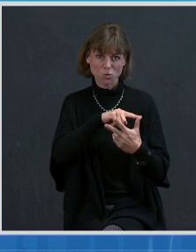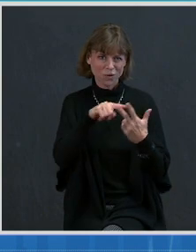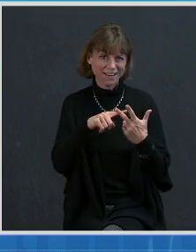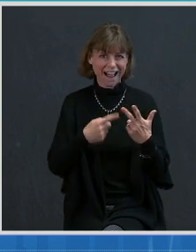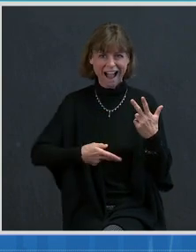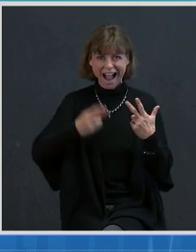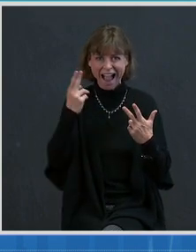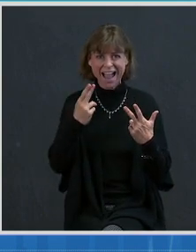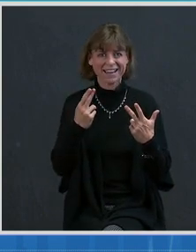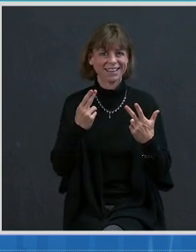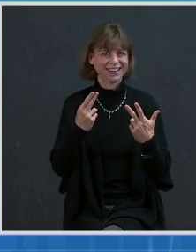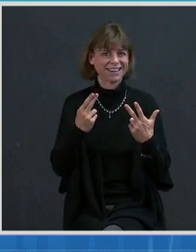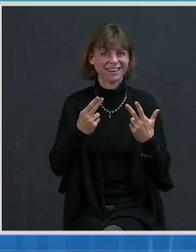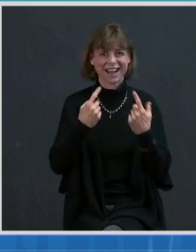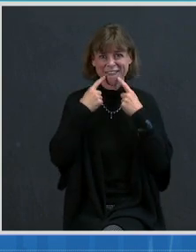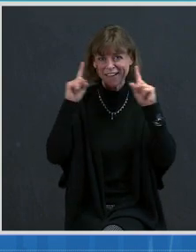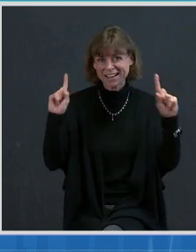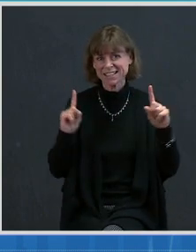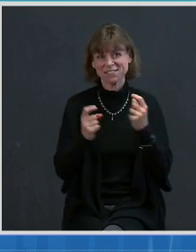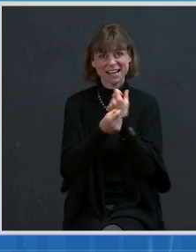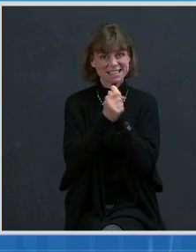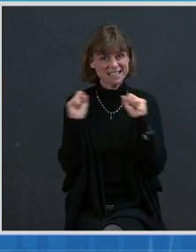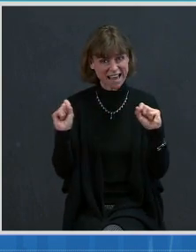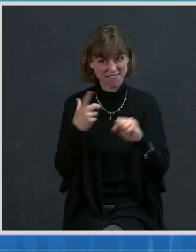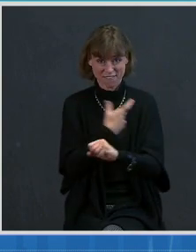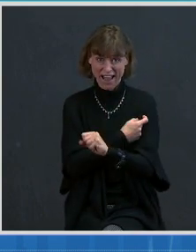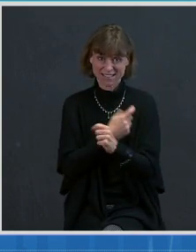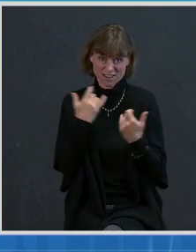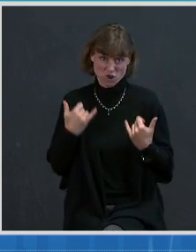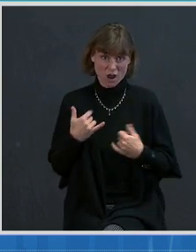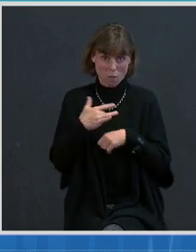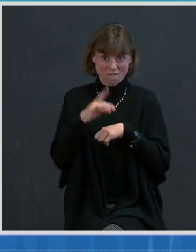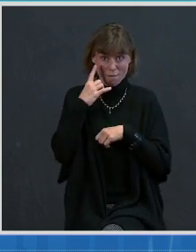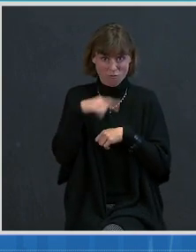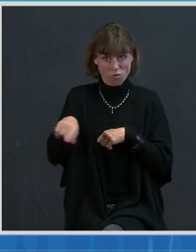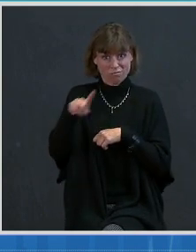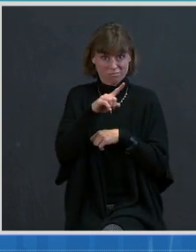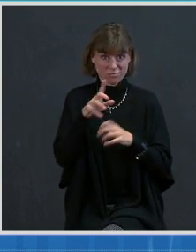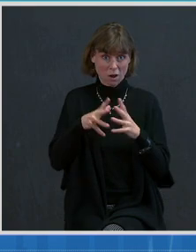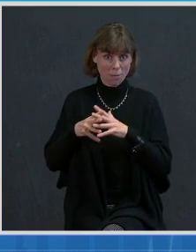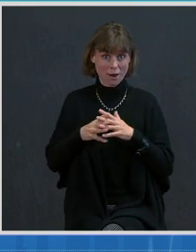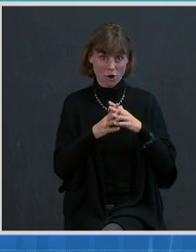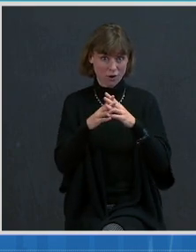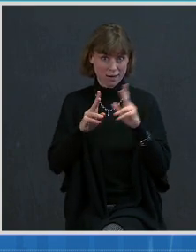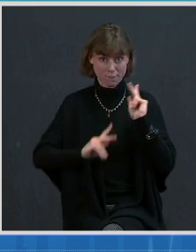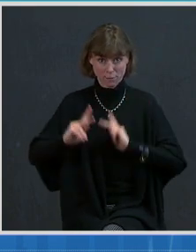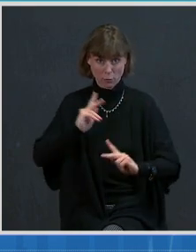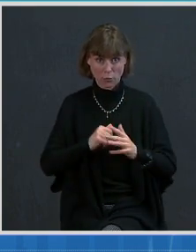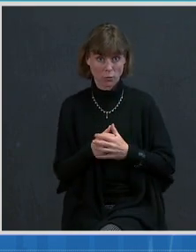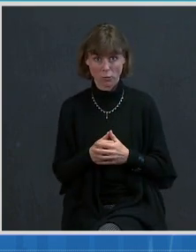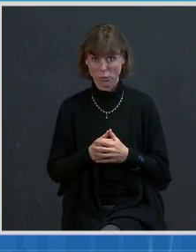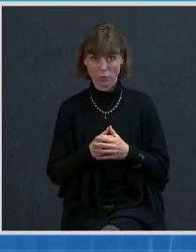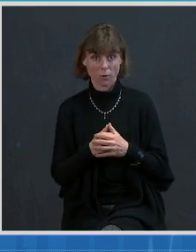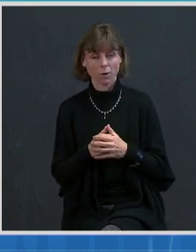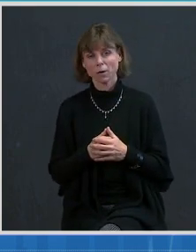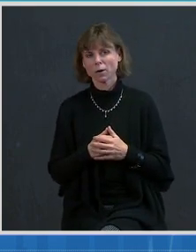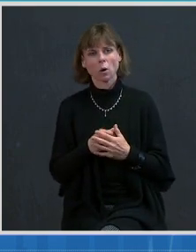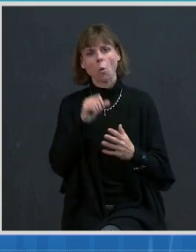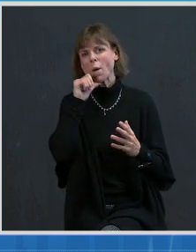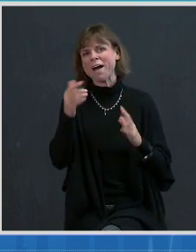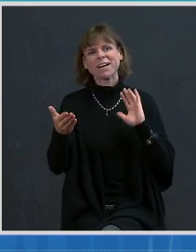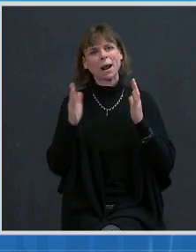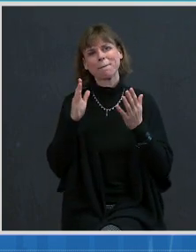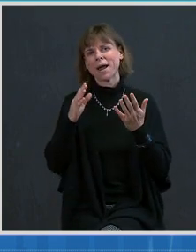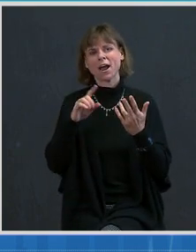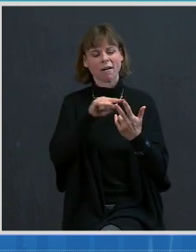safe vaccines that are now available to the American public. They have not been compared one to the other, which the